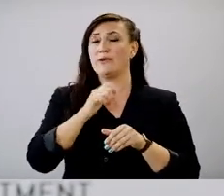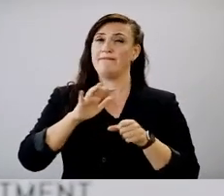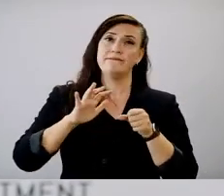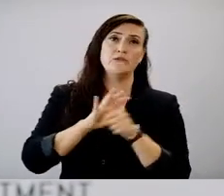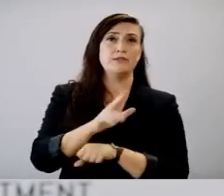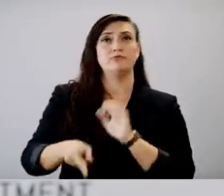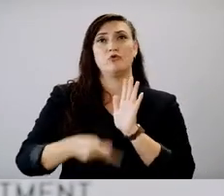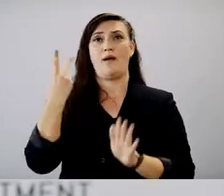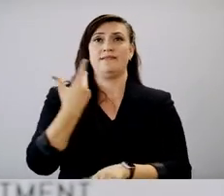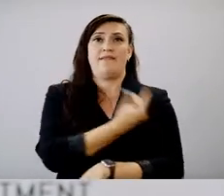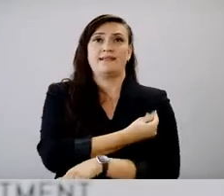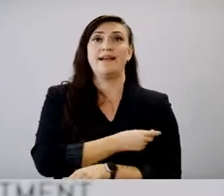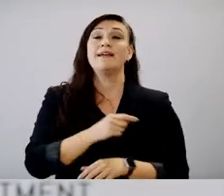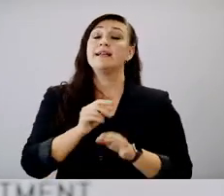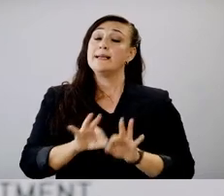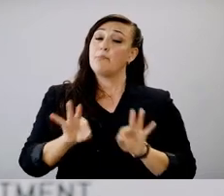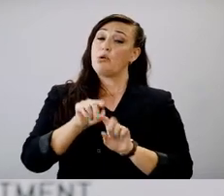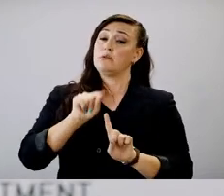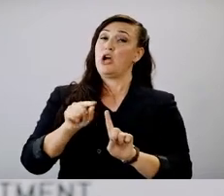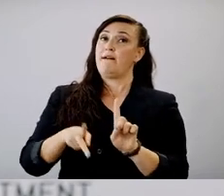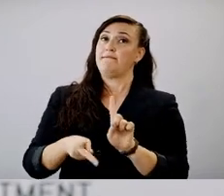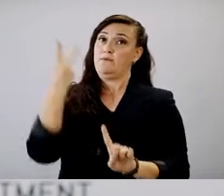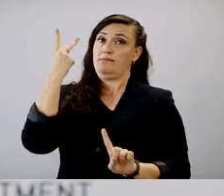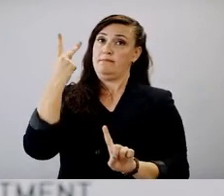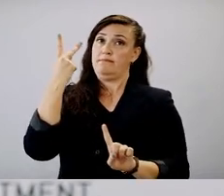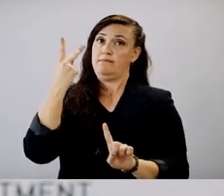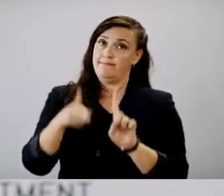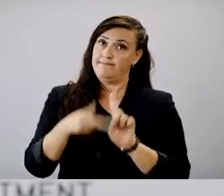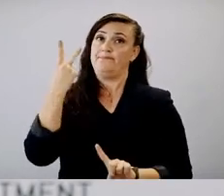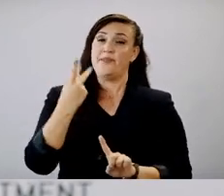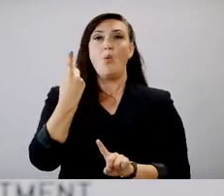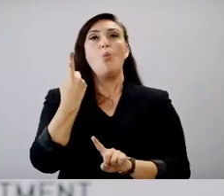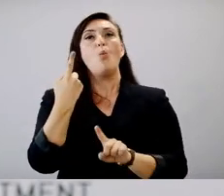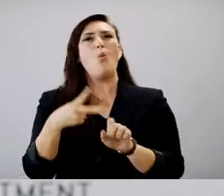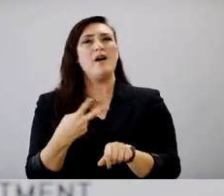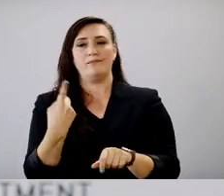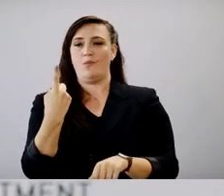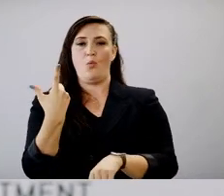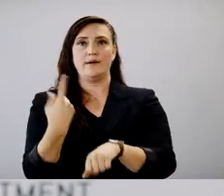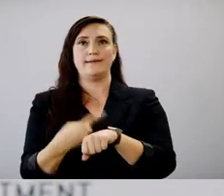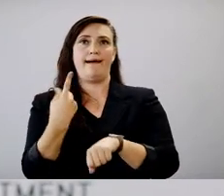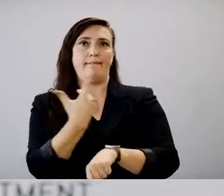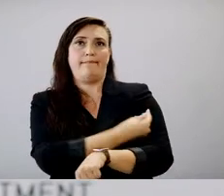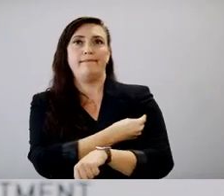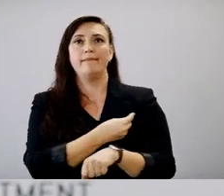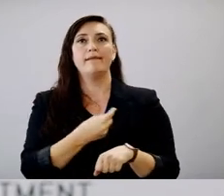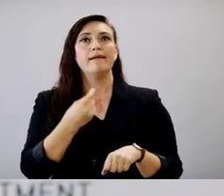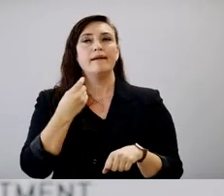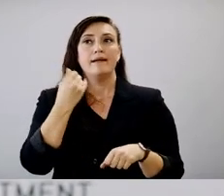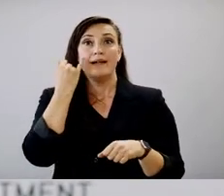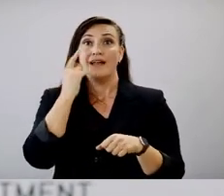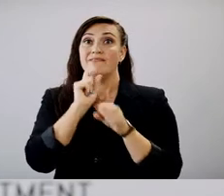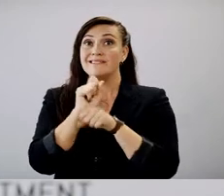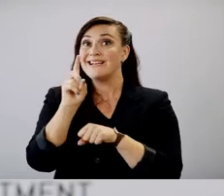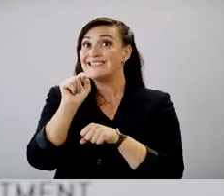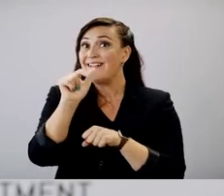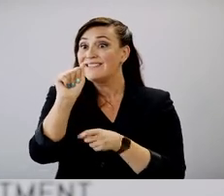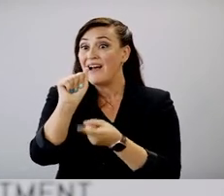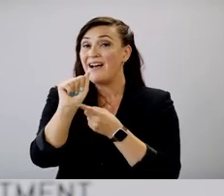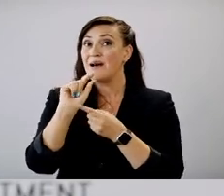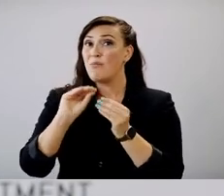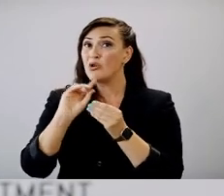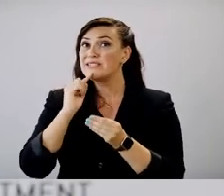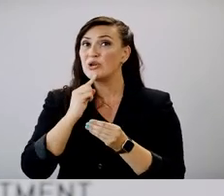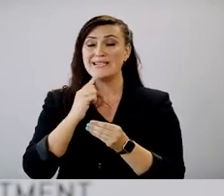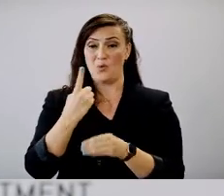vaccinated. And the key is fully vaccinated because we know one, one dose with, uh, when you're dealing with the Delta variant does